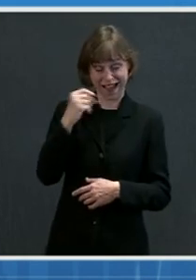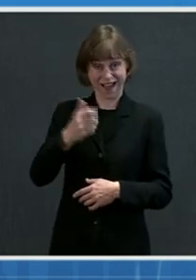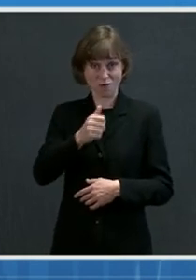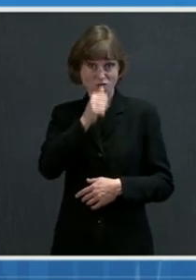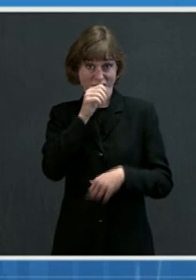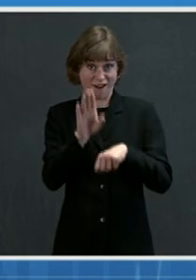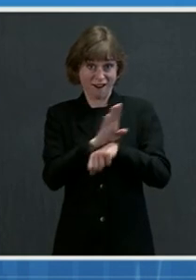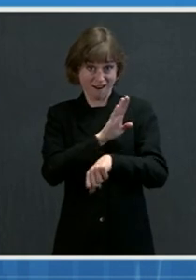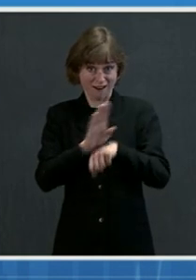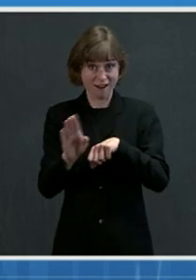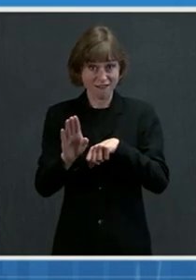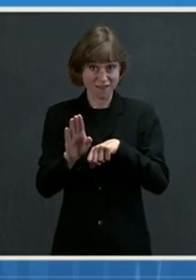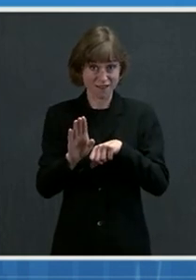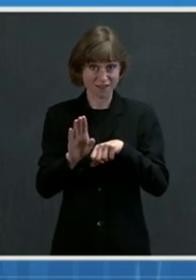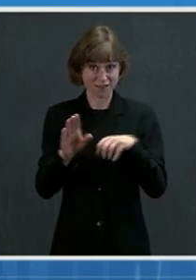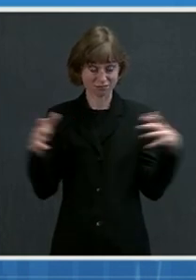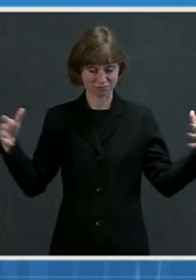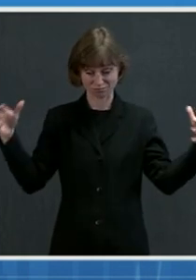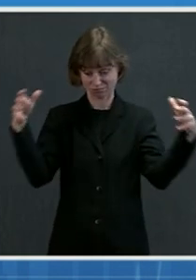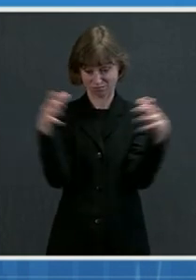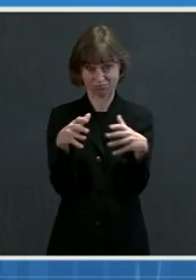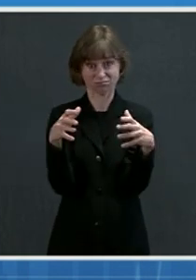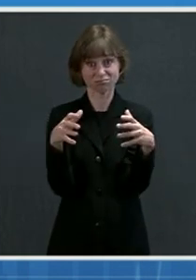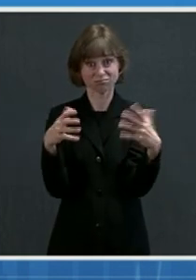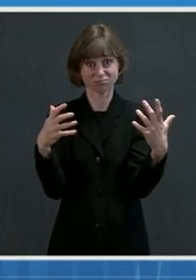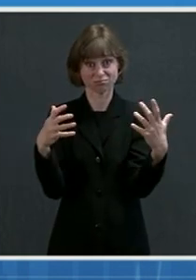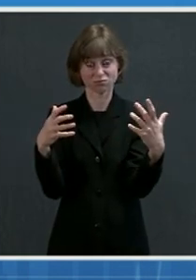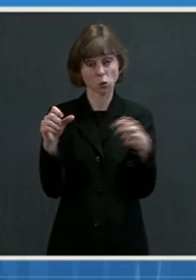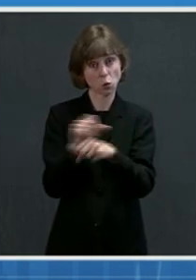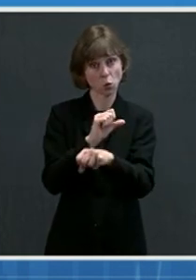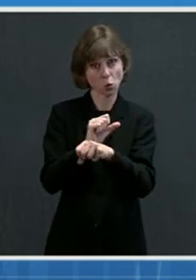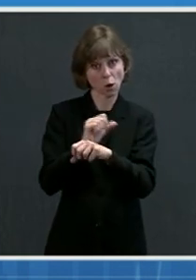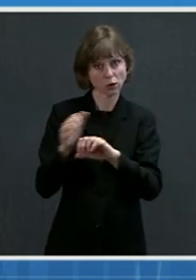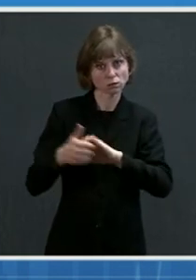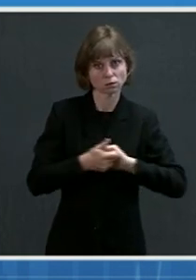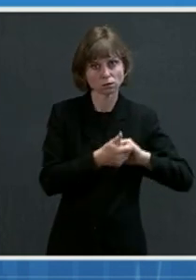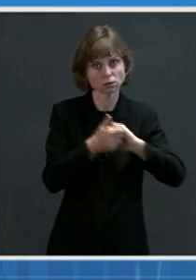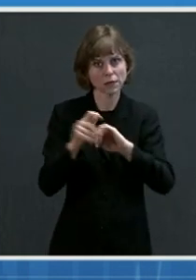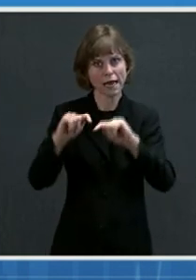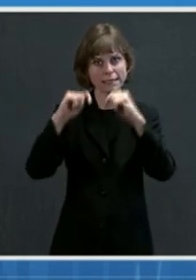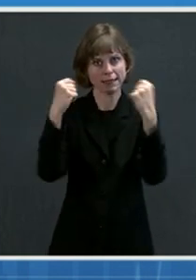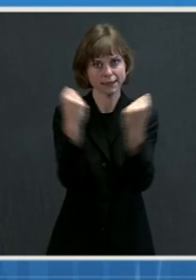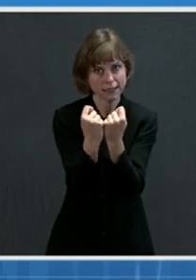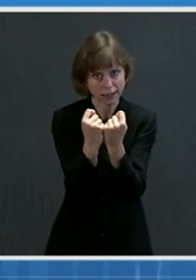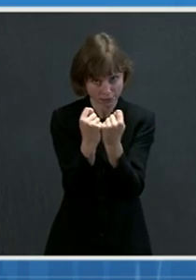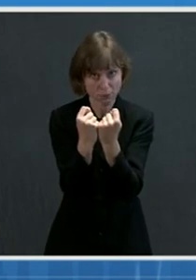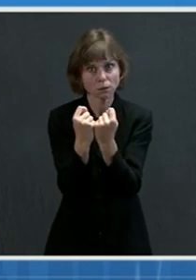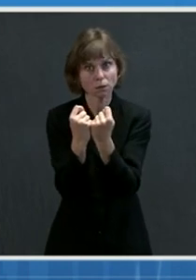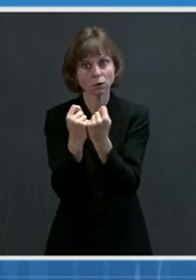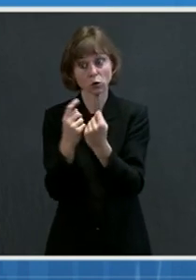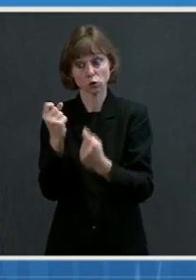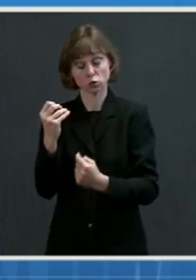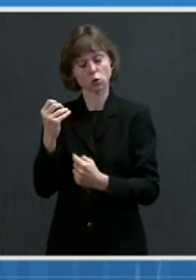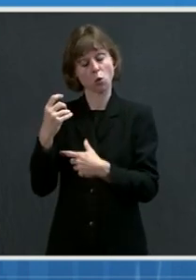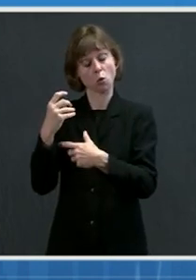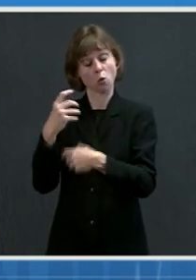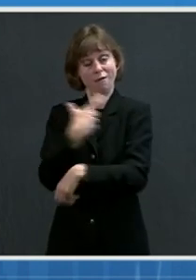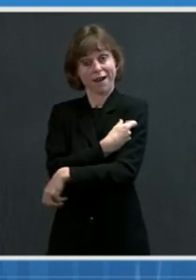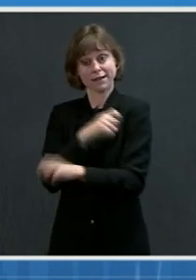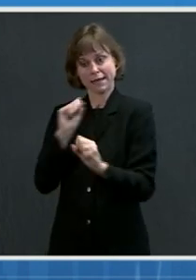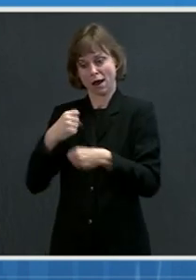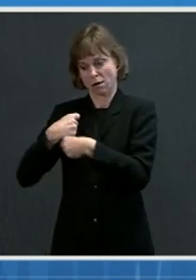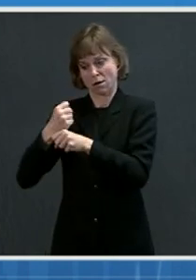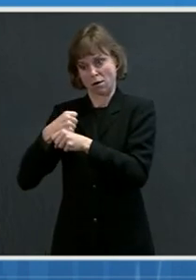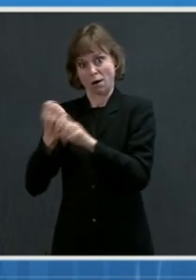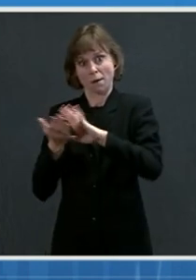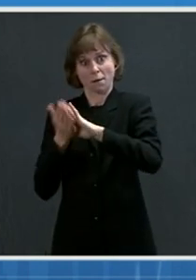to work as a team to move this vaccine so rapidly from authorization into arms with incredible